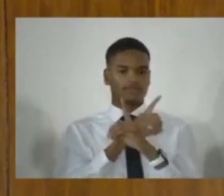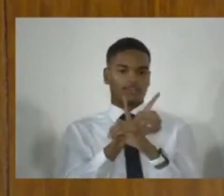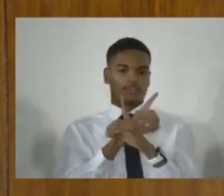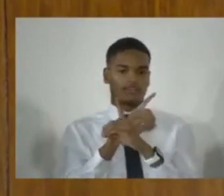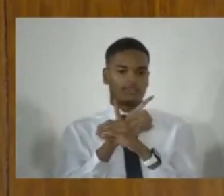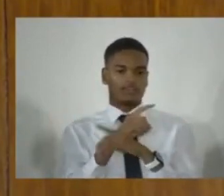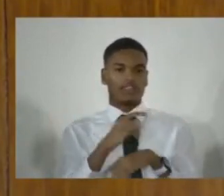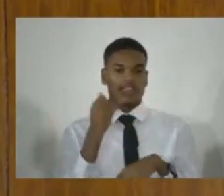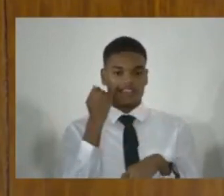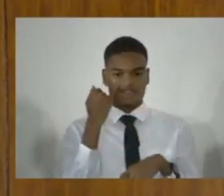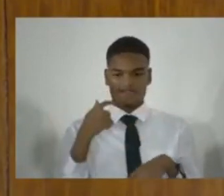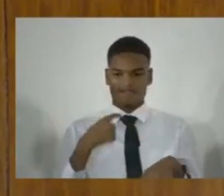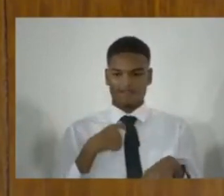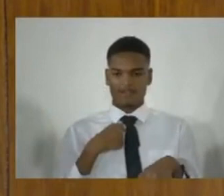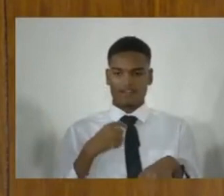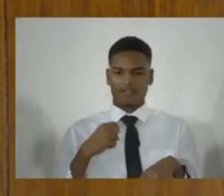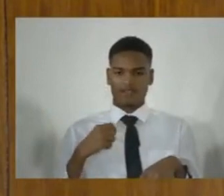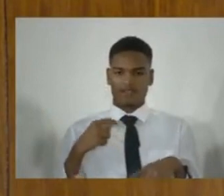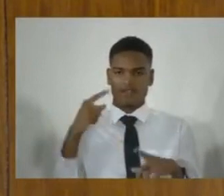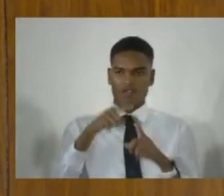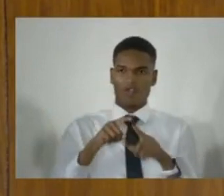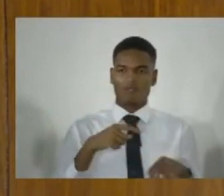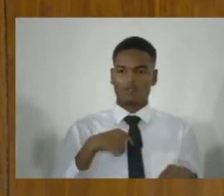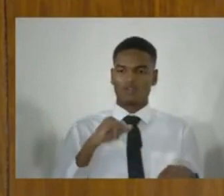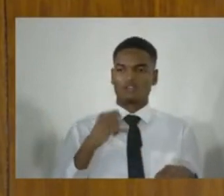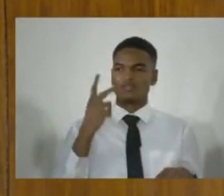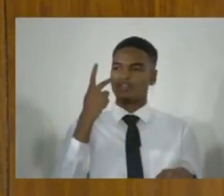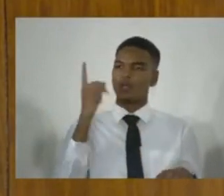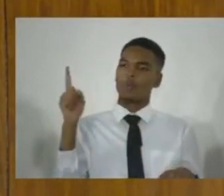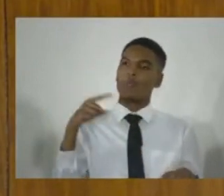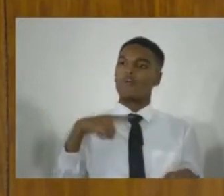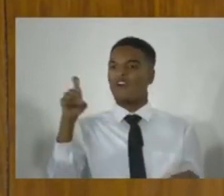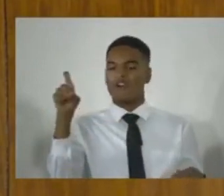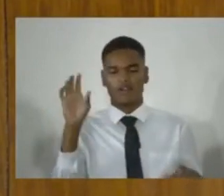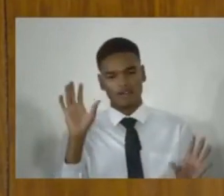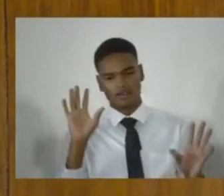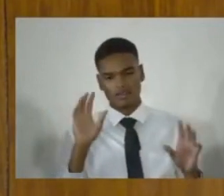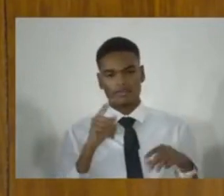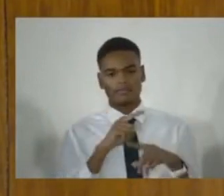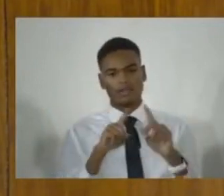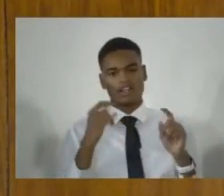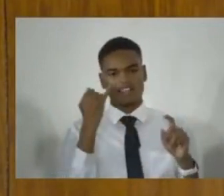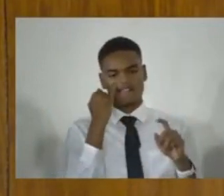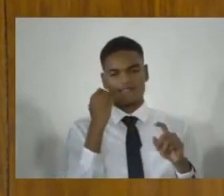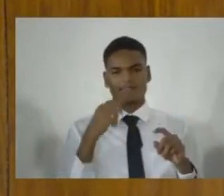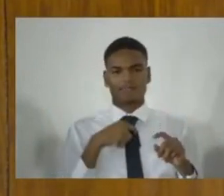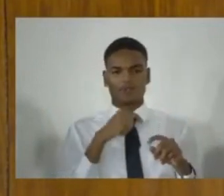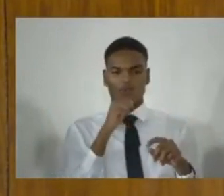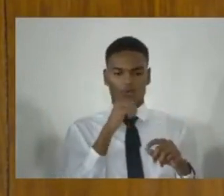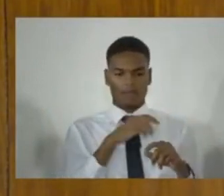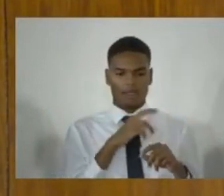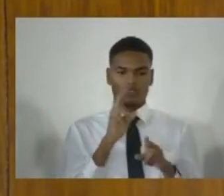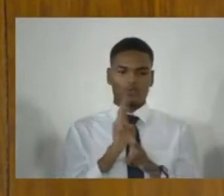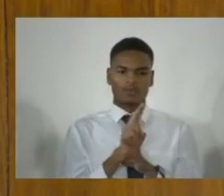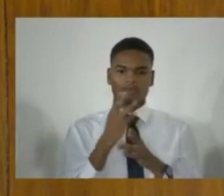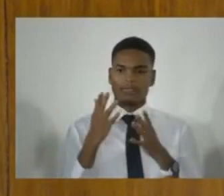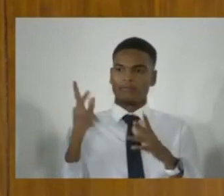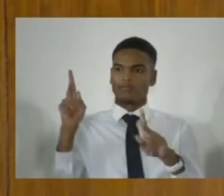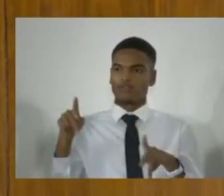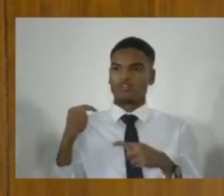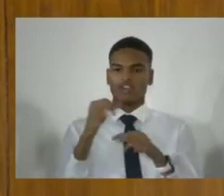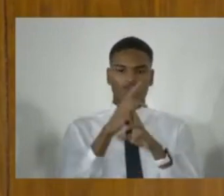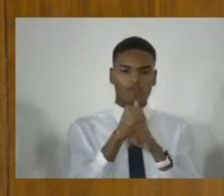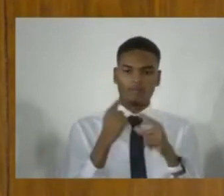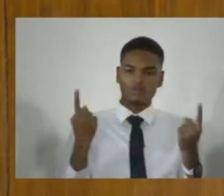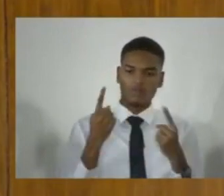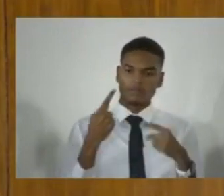and that should be an offense. But if it's held and used for self-defense, it should not be illegal. So I'm asking for that to be